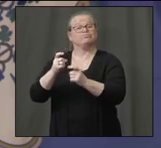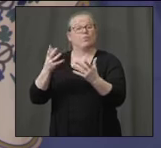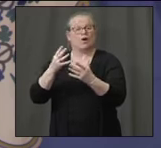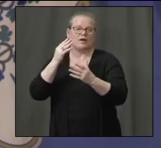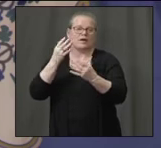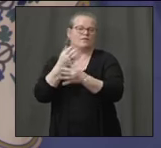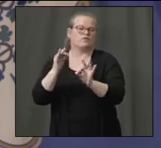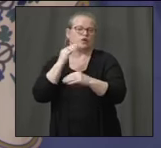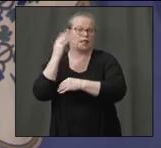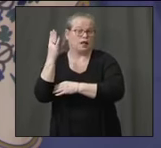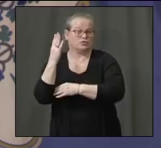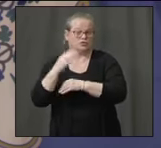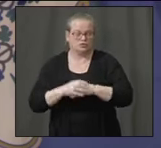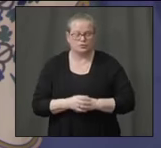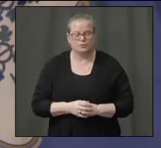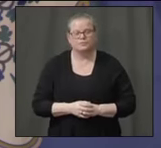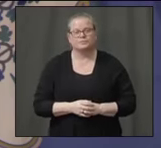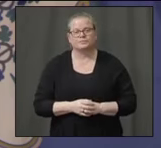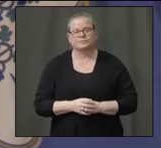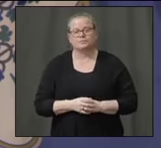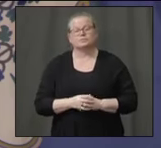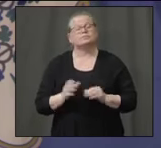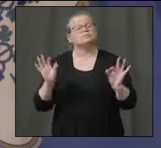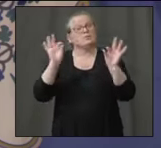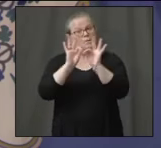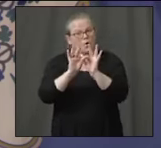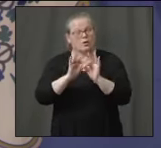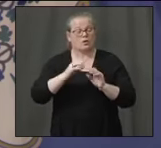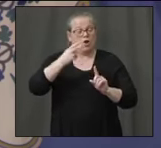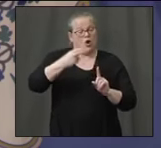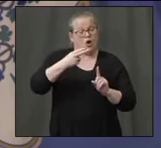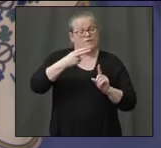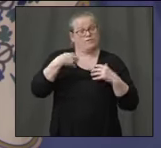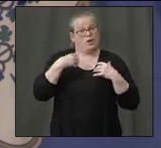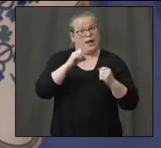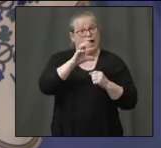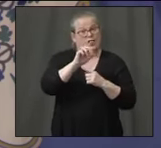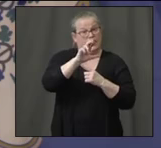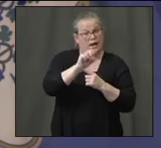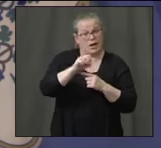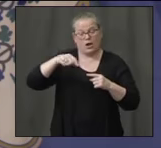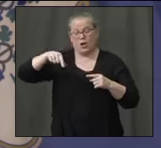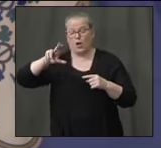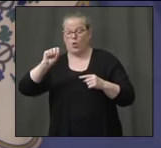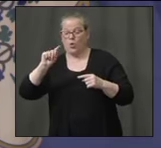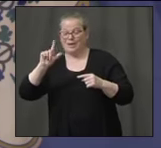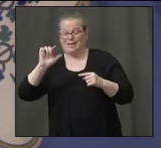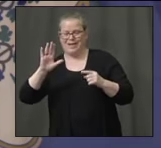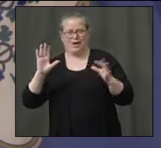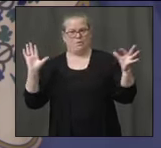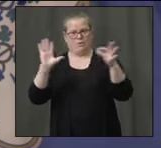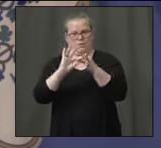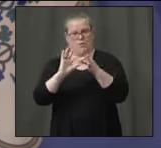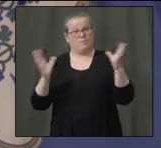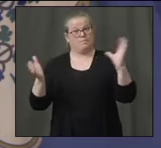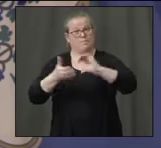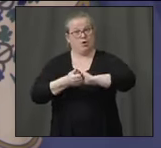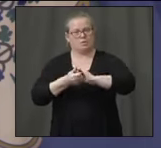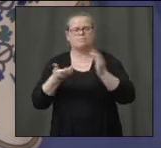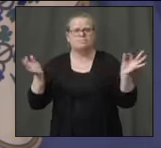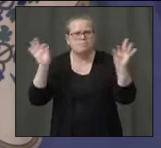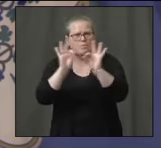so important. What that means in terms of our being able to ramp up our testing capability to see who is infected.